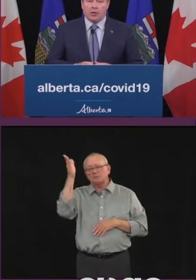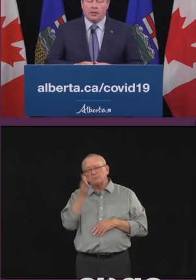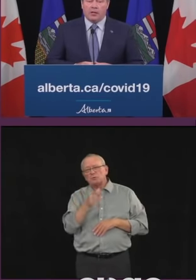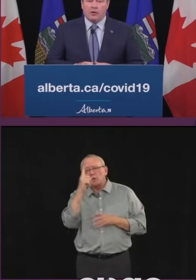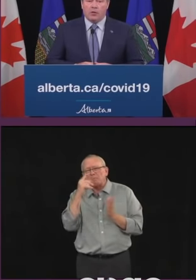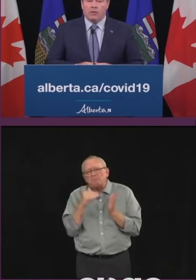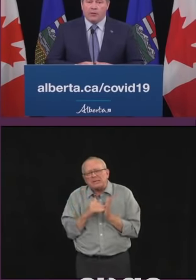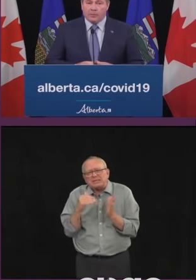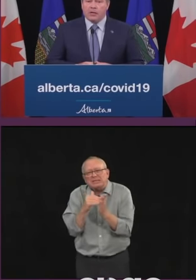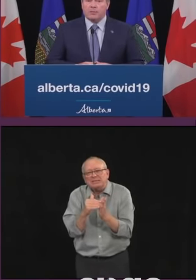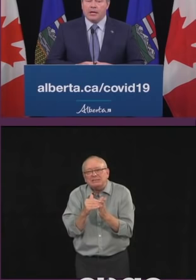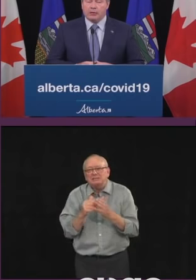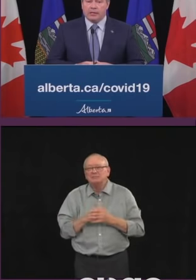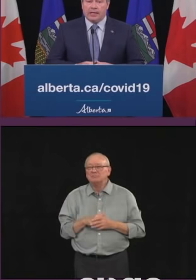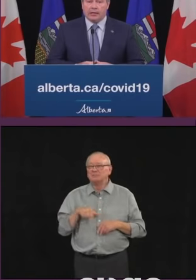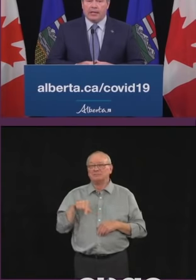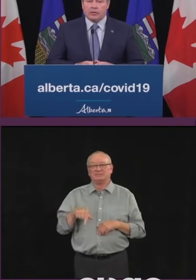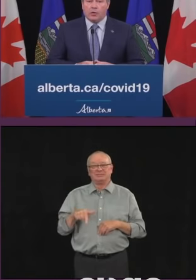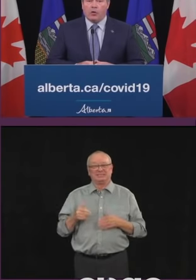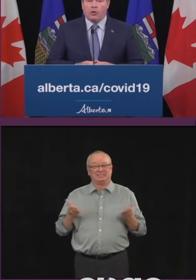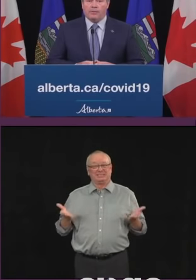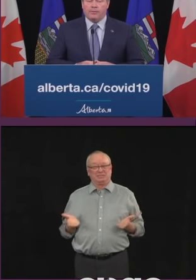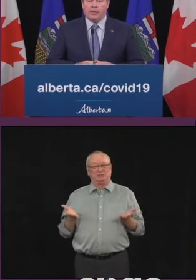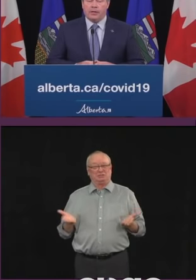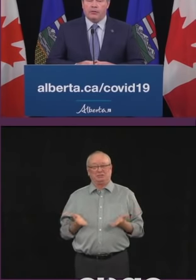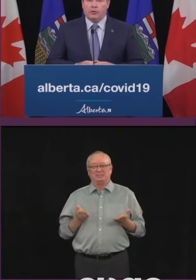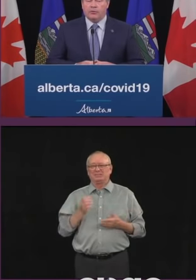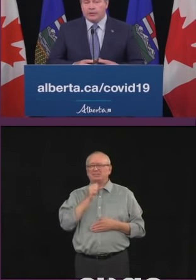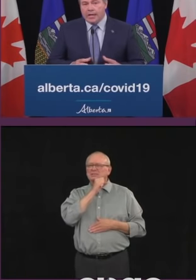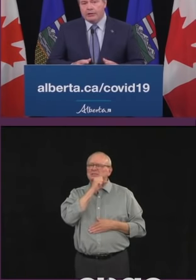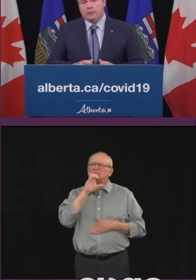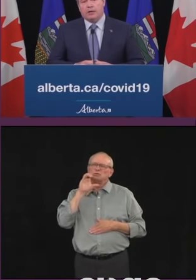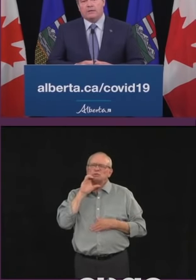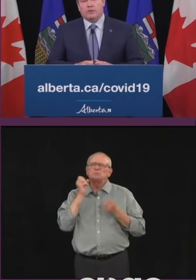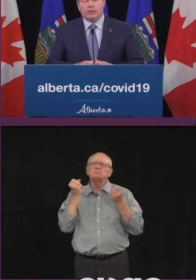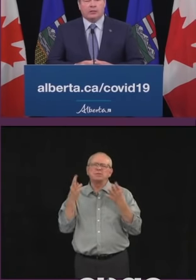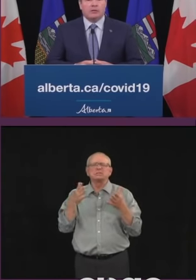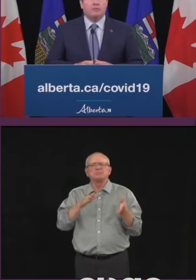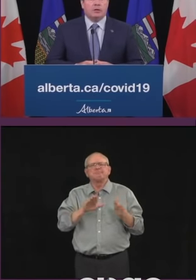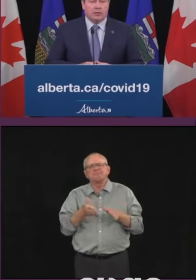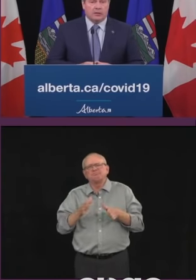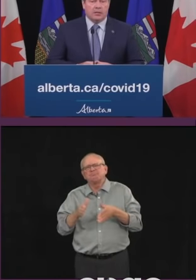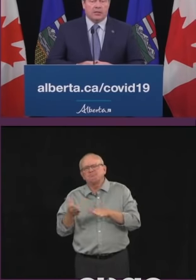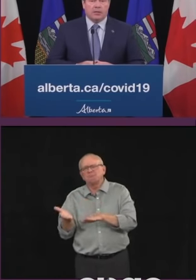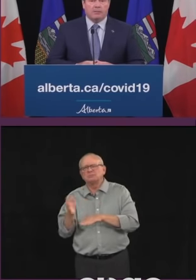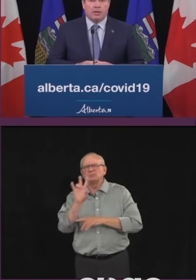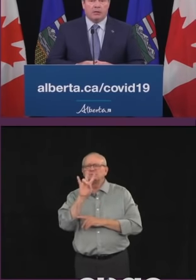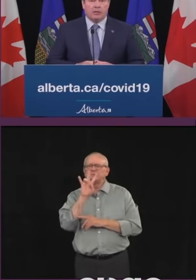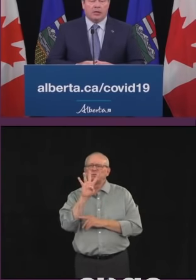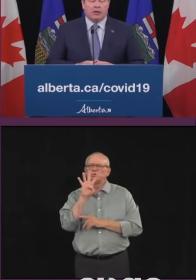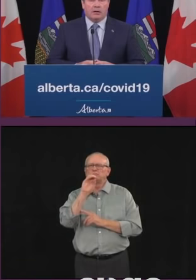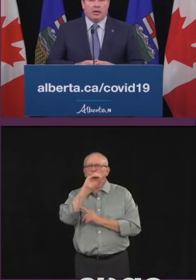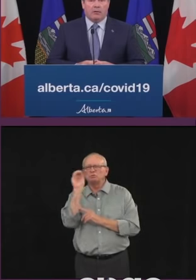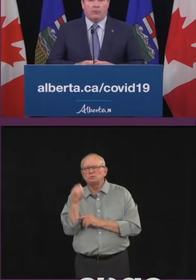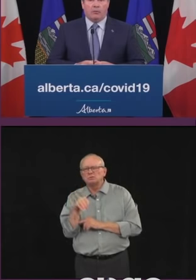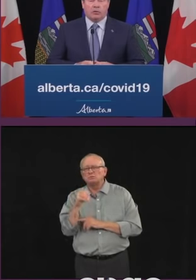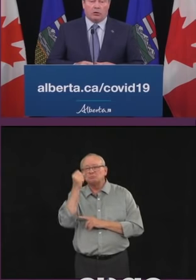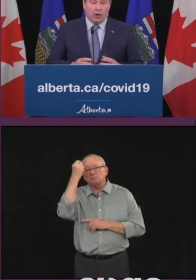in Alberta we have fared much better than Canada as a whole with a fatality rate of 23 million compared